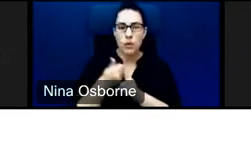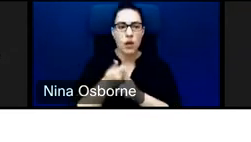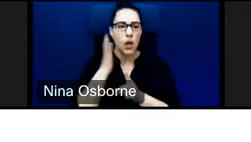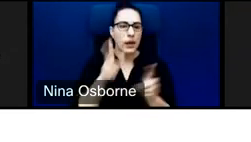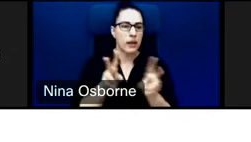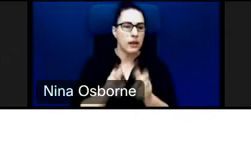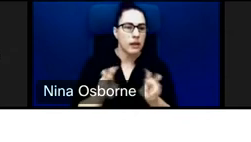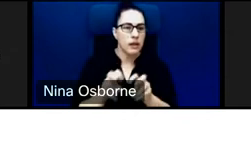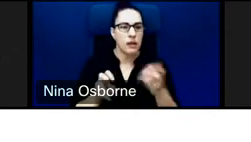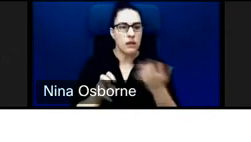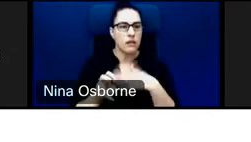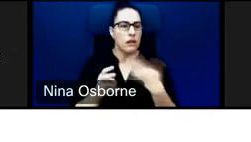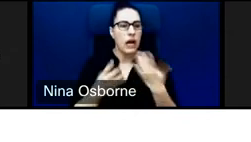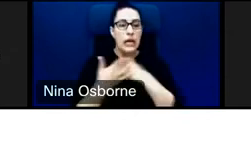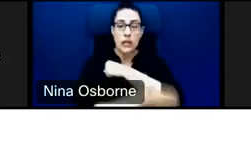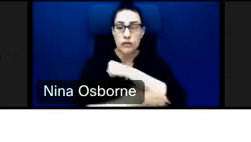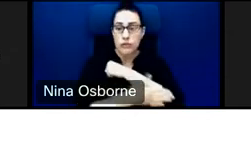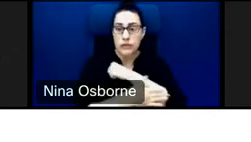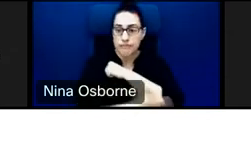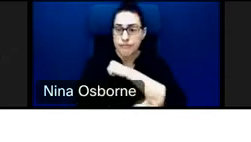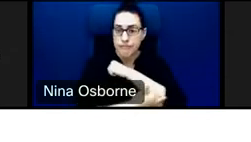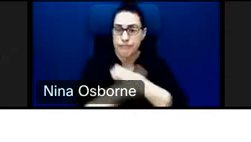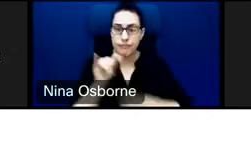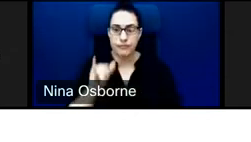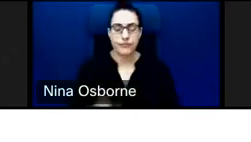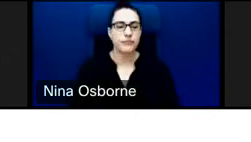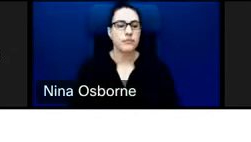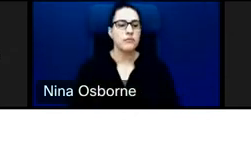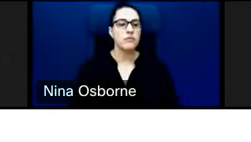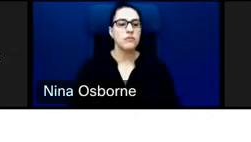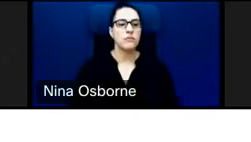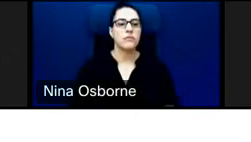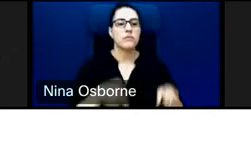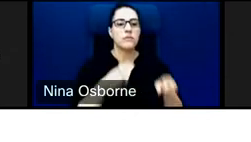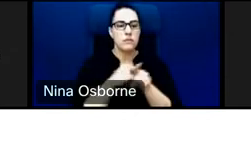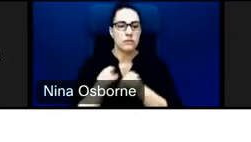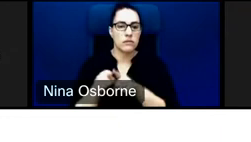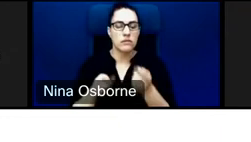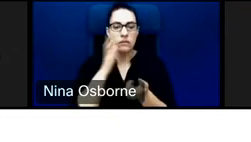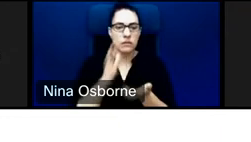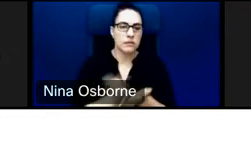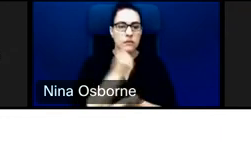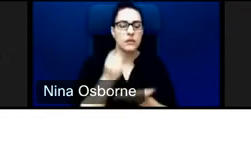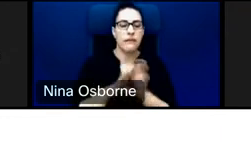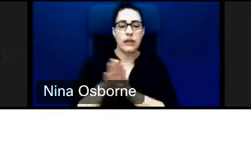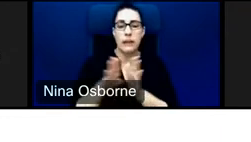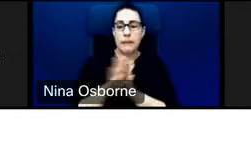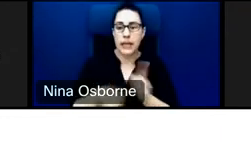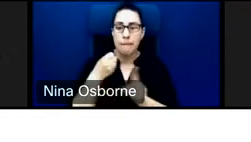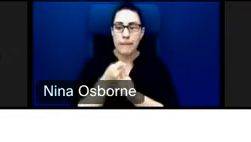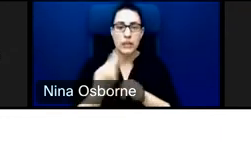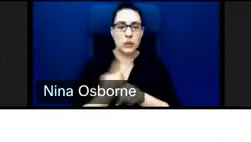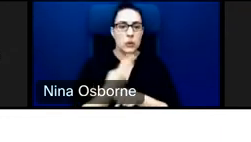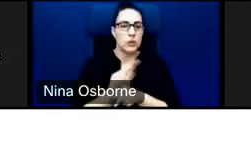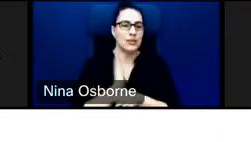It creates mechanisms that we can use to maximize the development impact using our technical assistance facility that